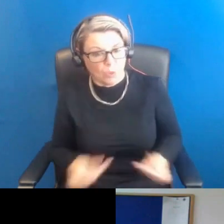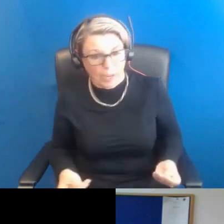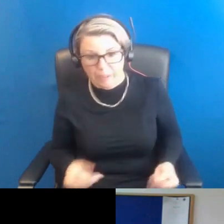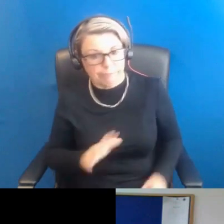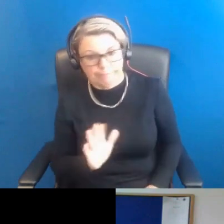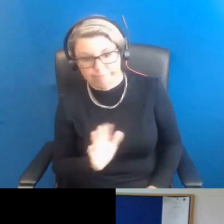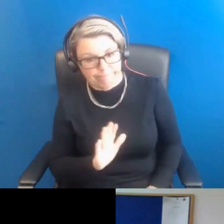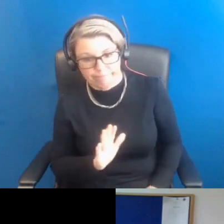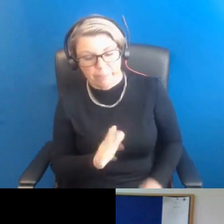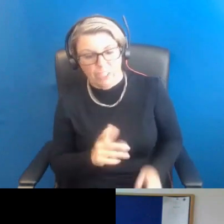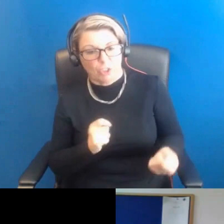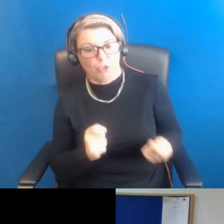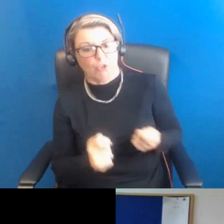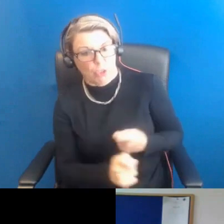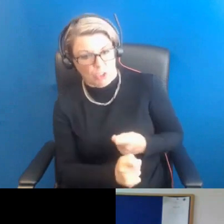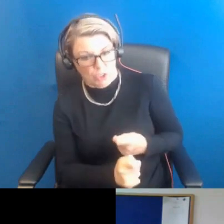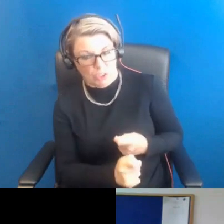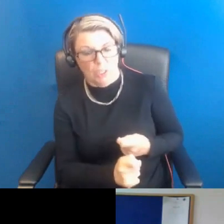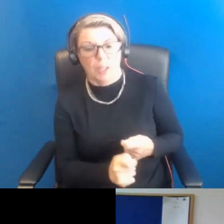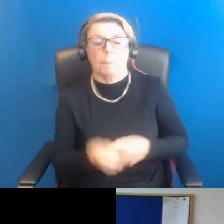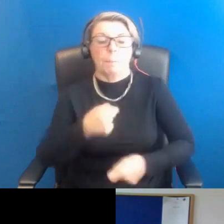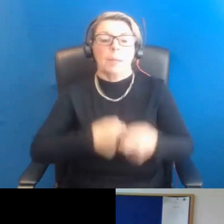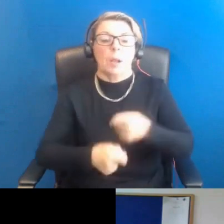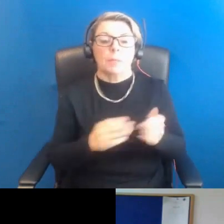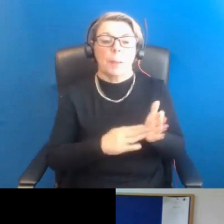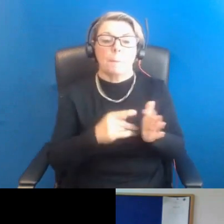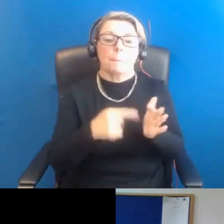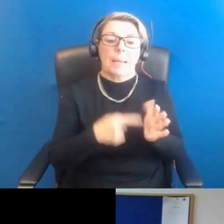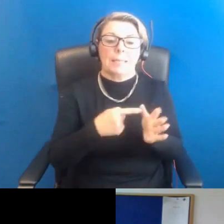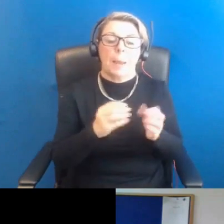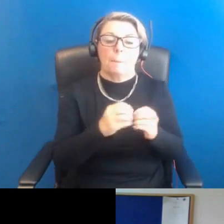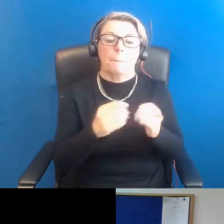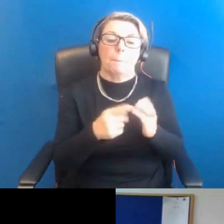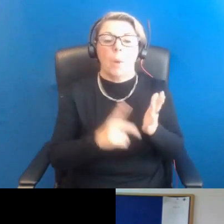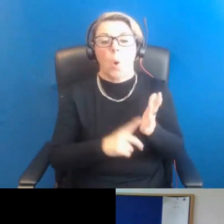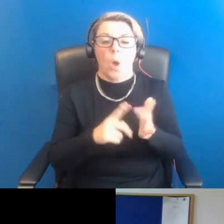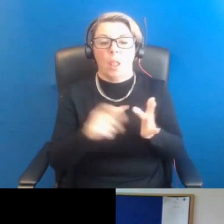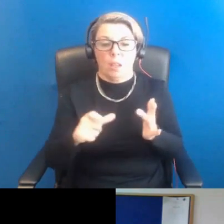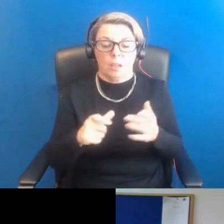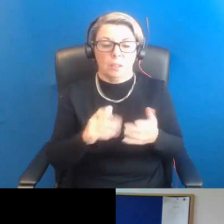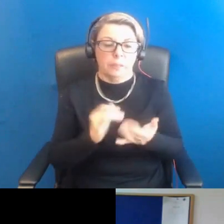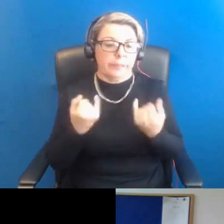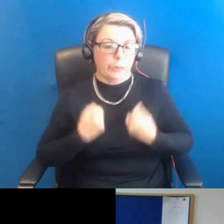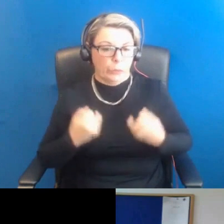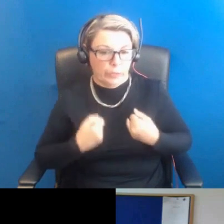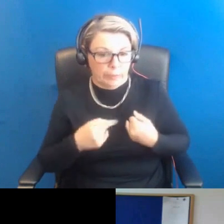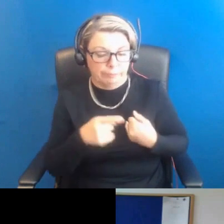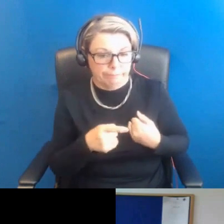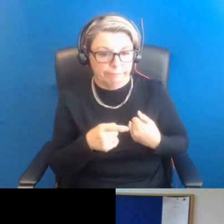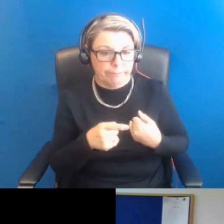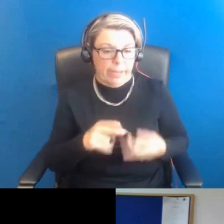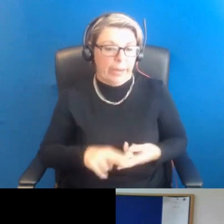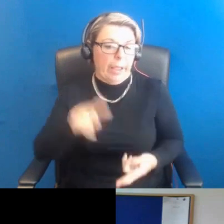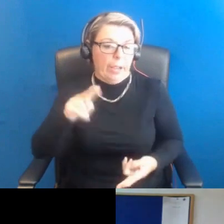reproductive disorder to a metabolic disorder. And women with polycystic ovarian syndrome are at increased